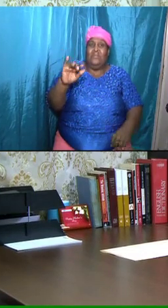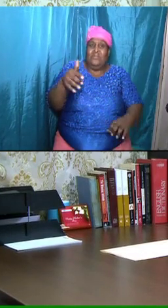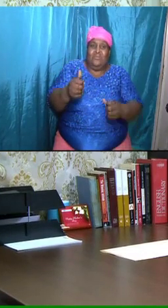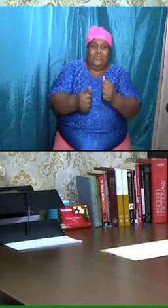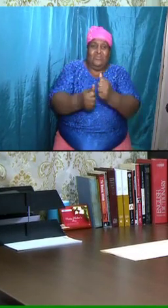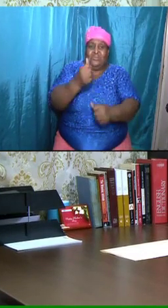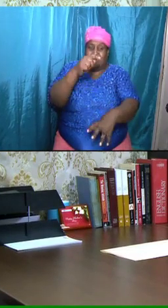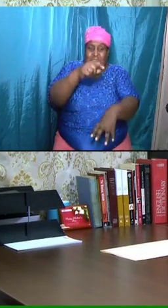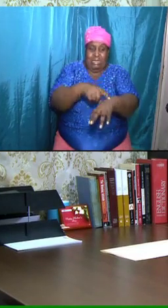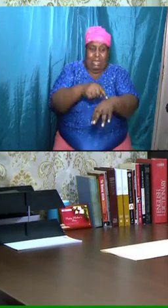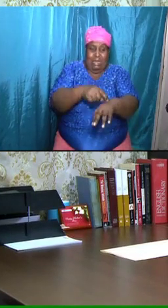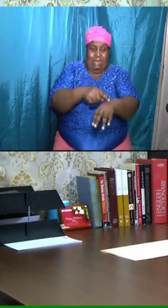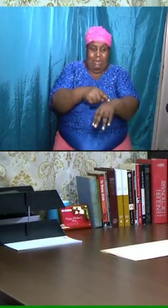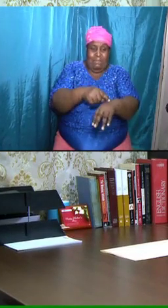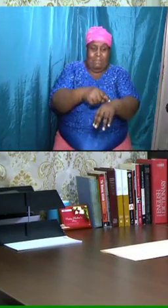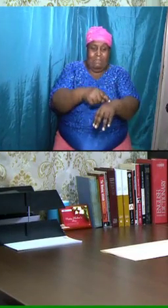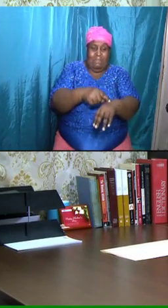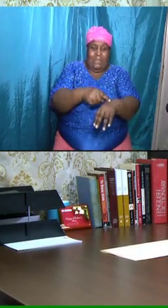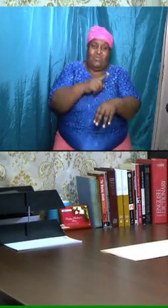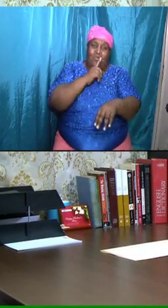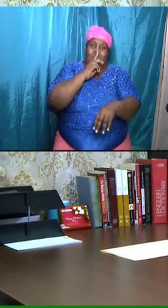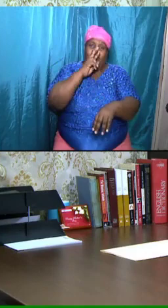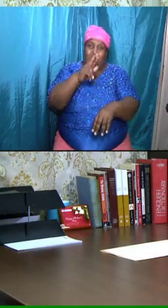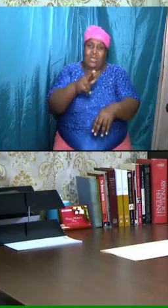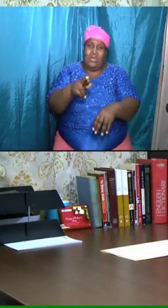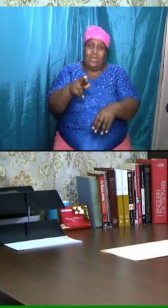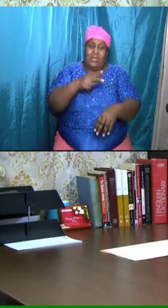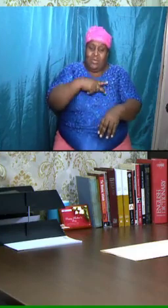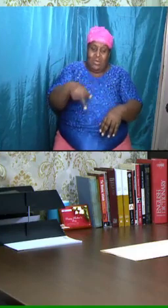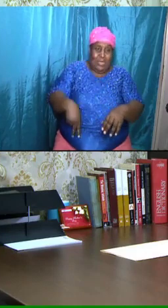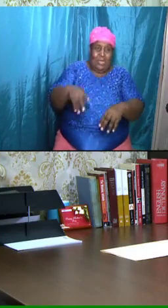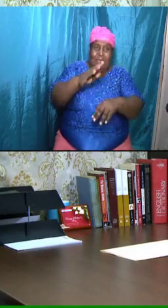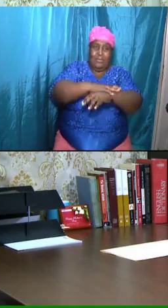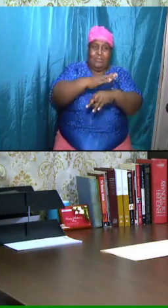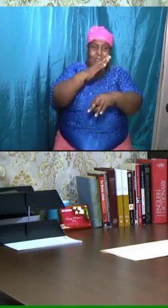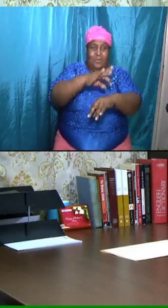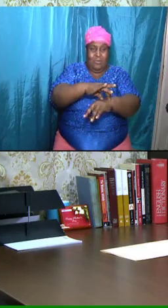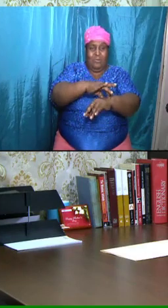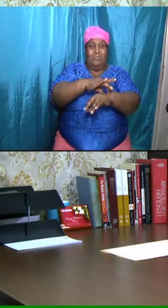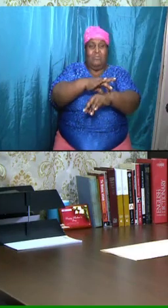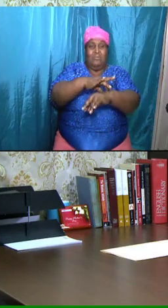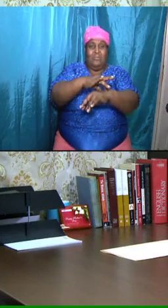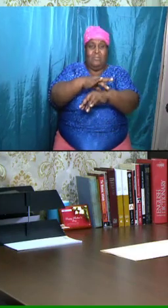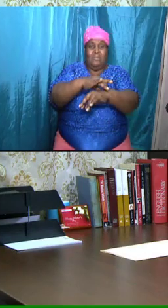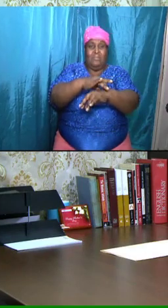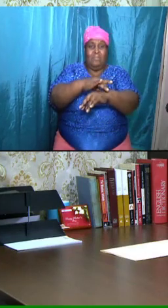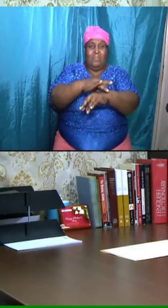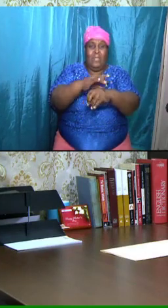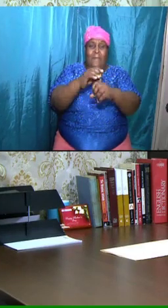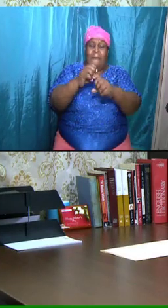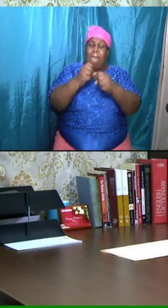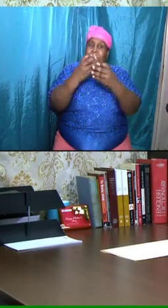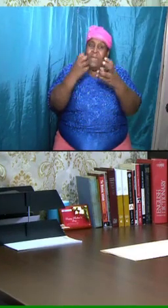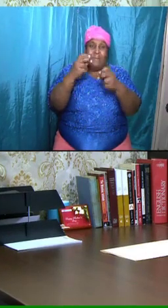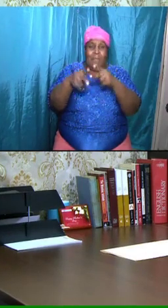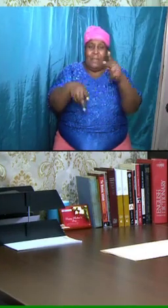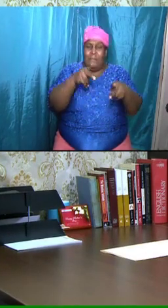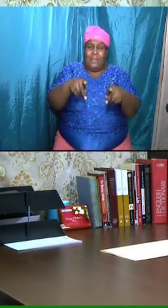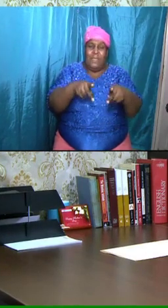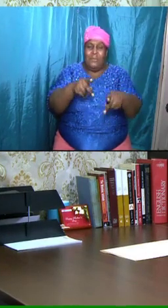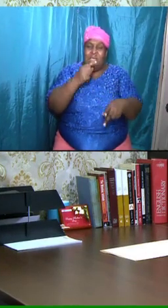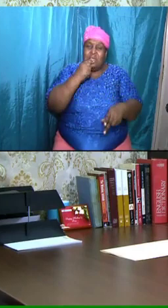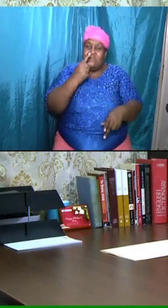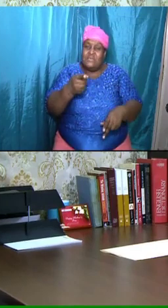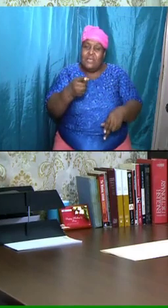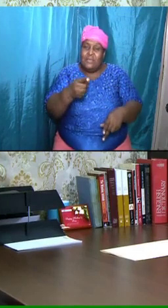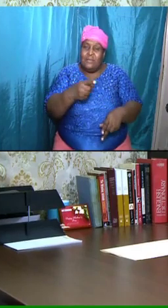there was going to be a literal kingdom of God on earth. And quite a number of folks had indicated that. We know that